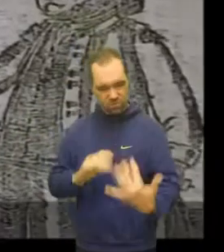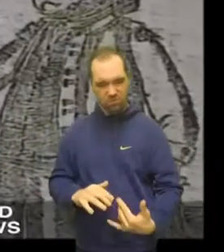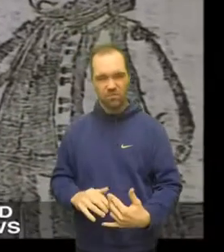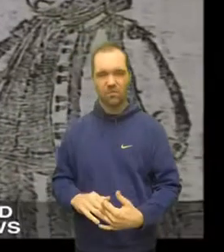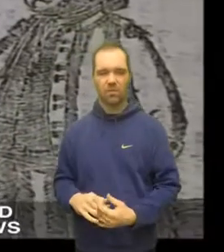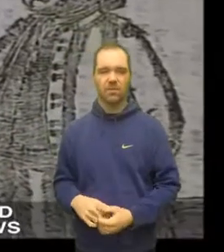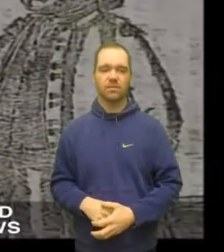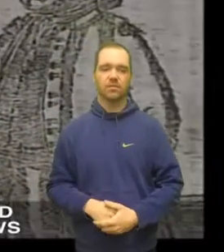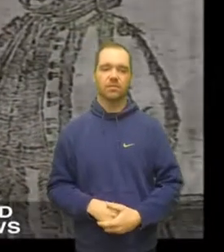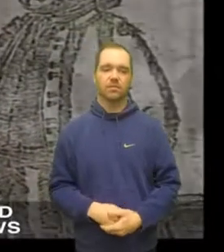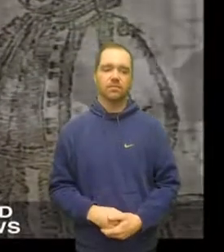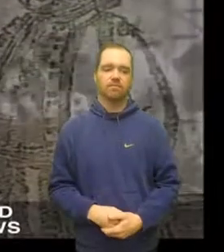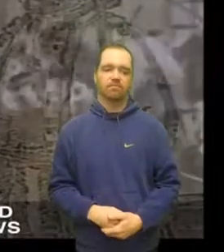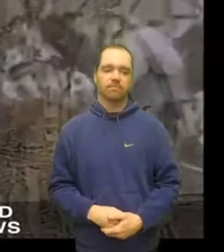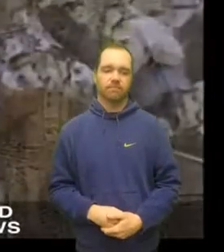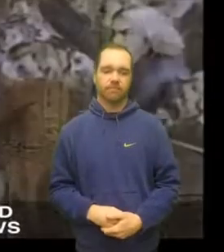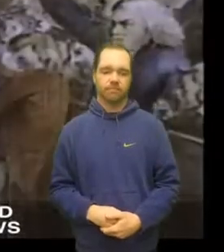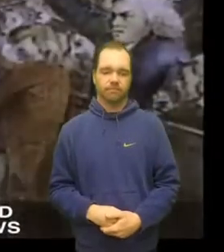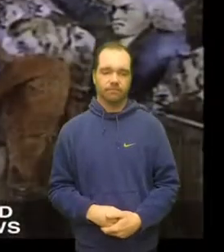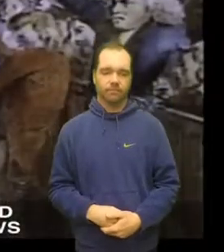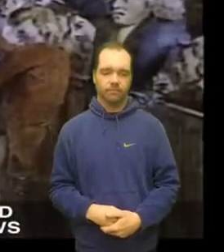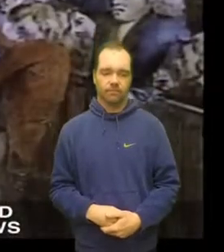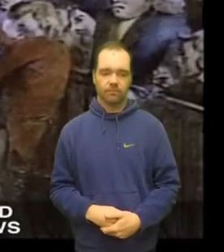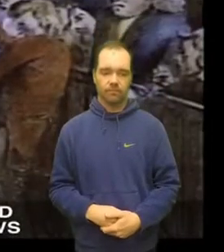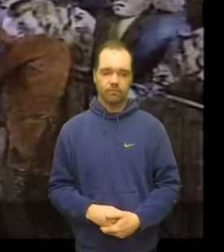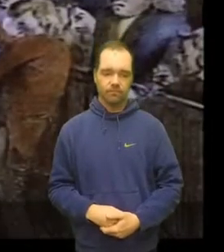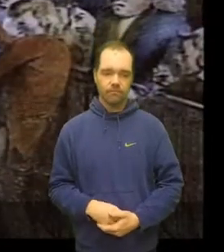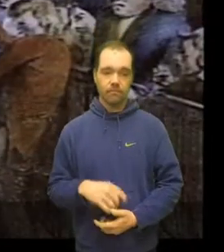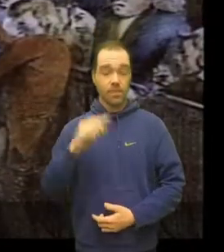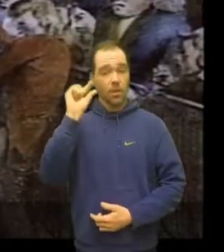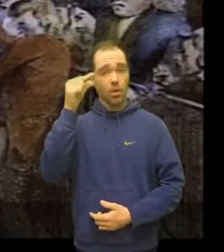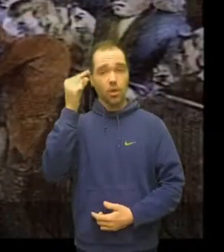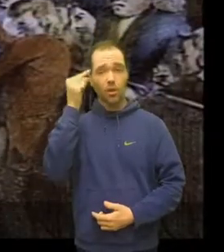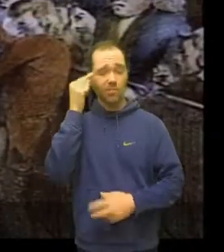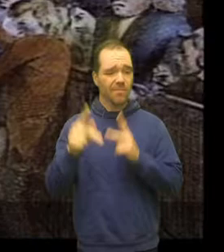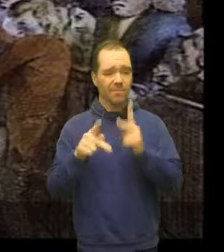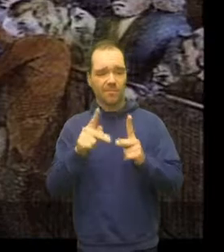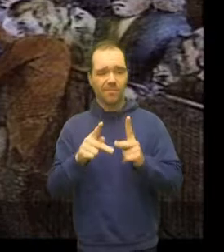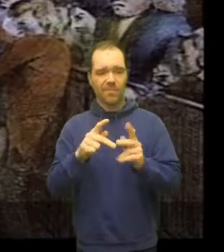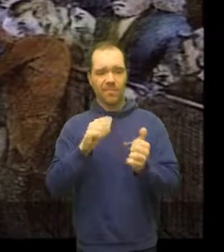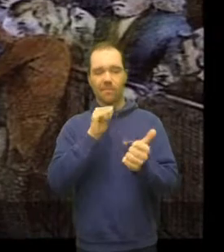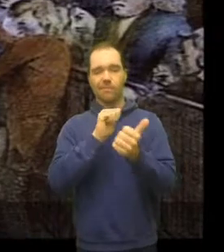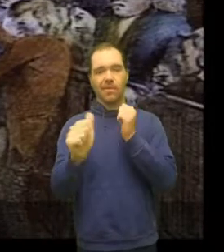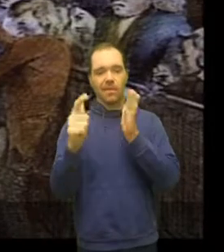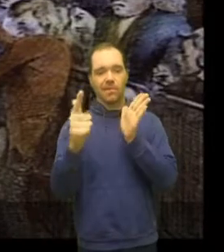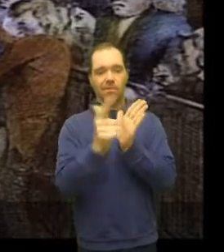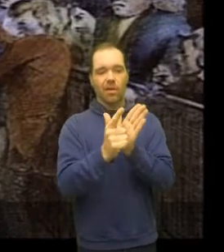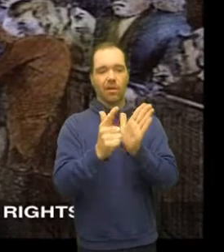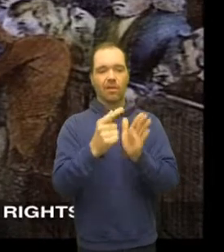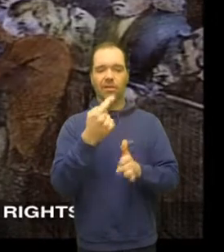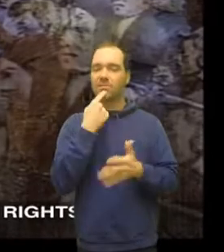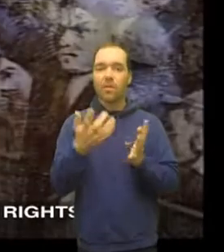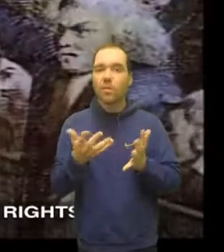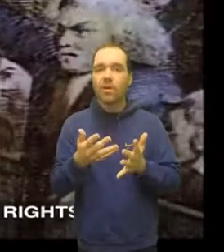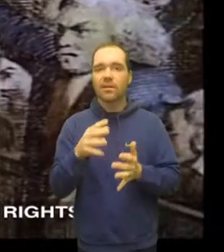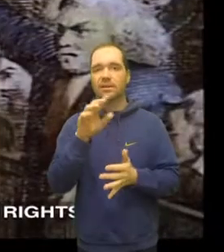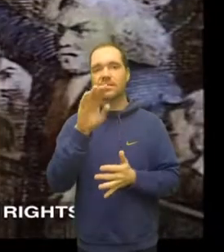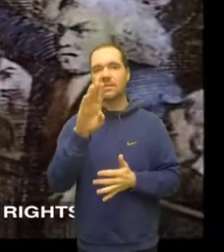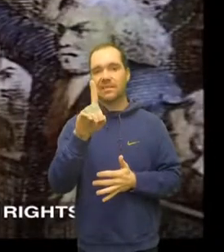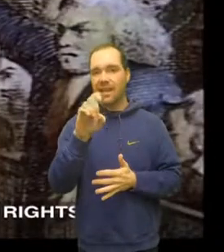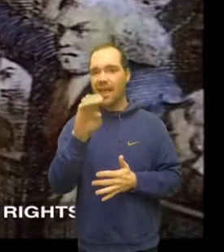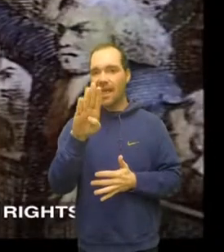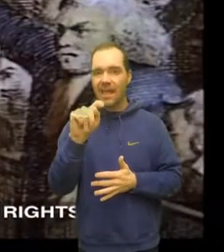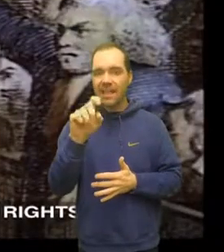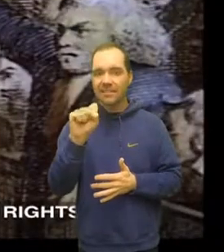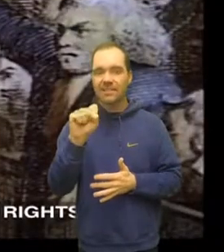the popularly elected legislatures pass laws which in effect cancel all debts trampling on the property